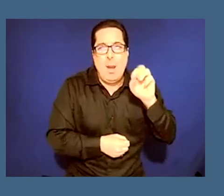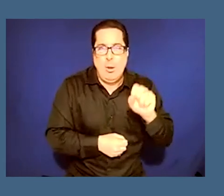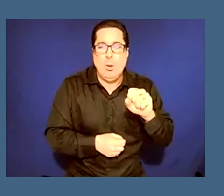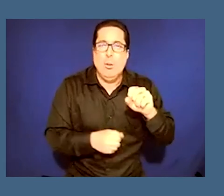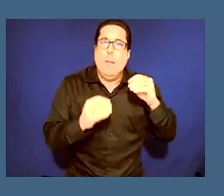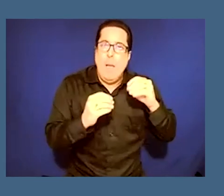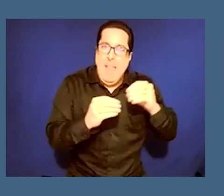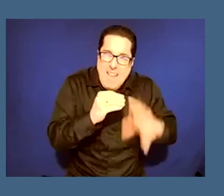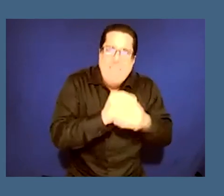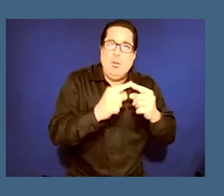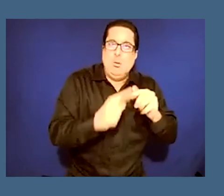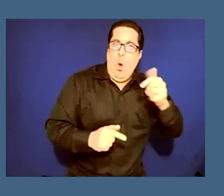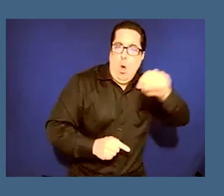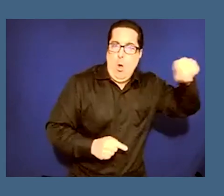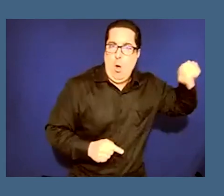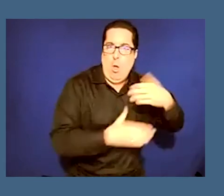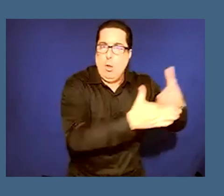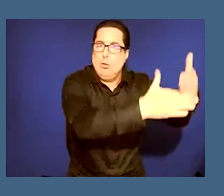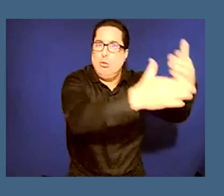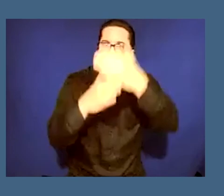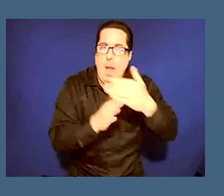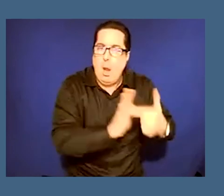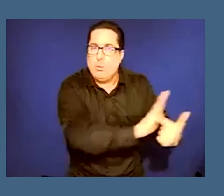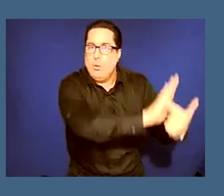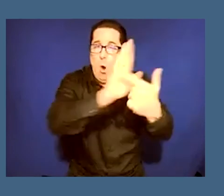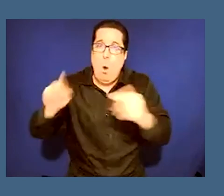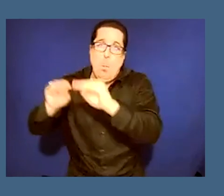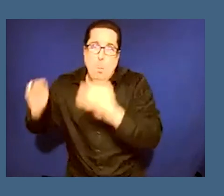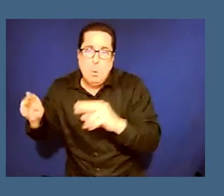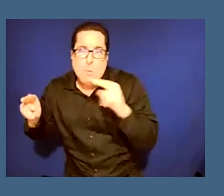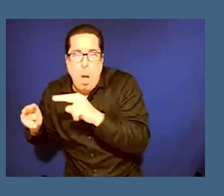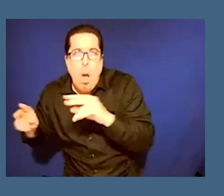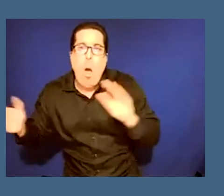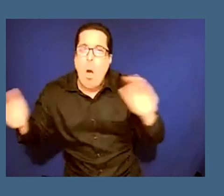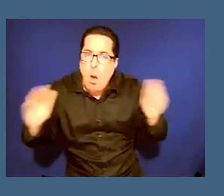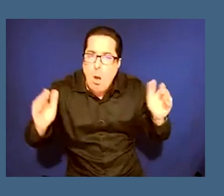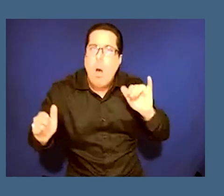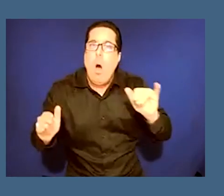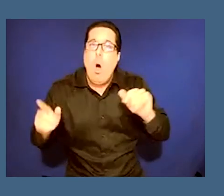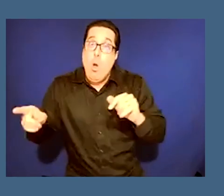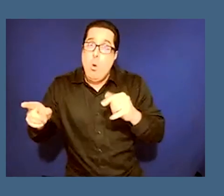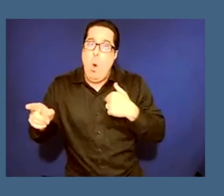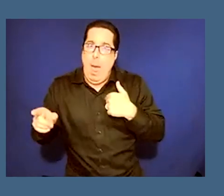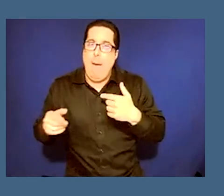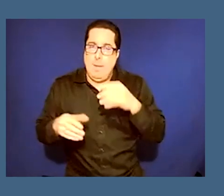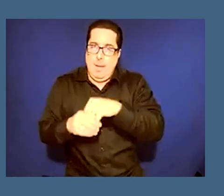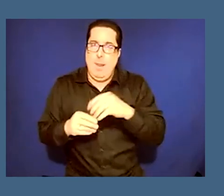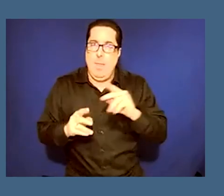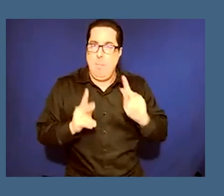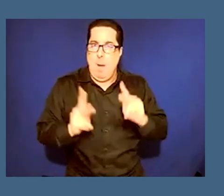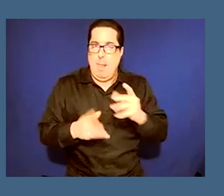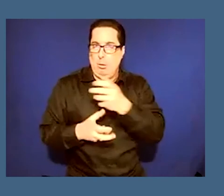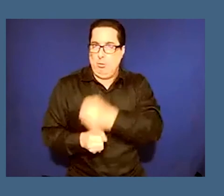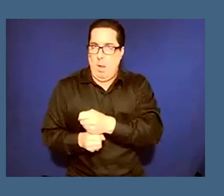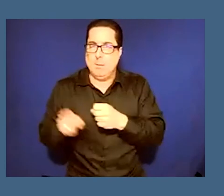and intellectual access to the things that are that you hold in the public trust and that is a uh very long